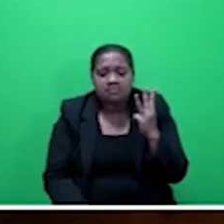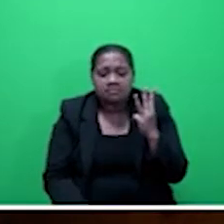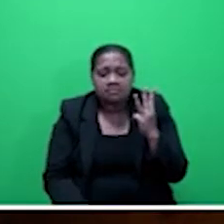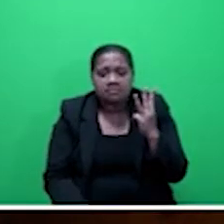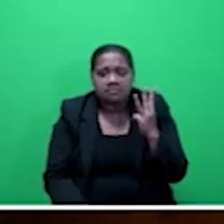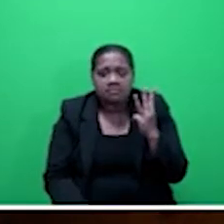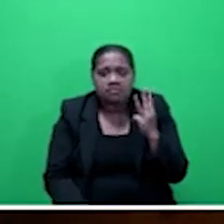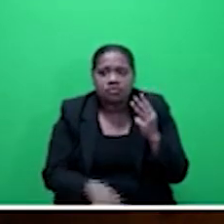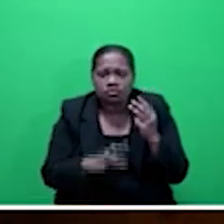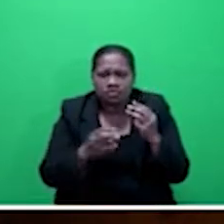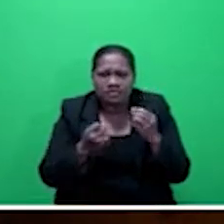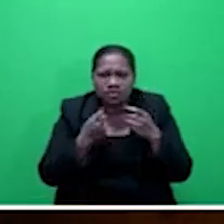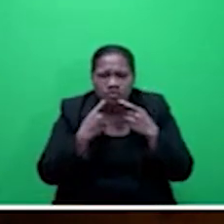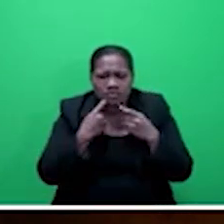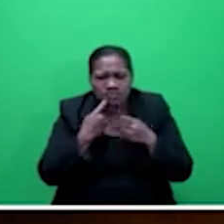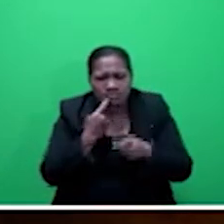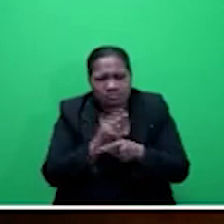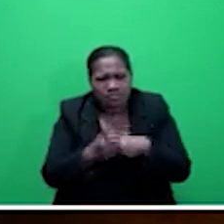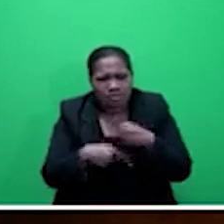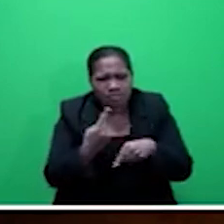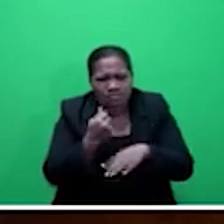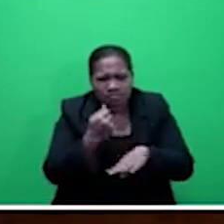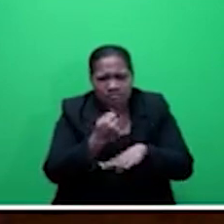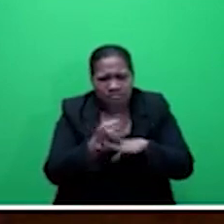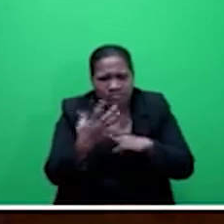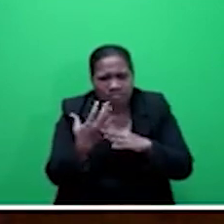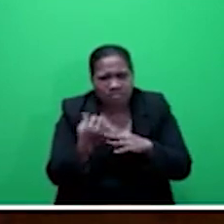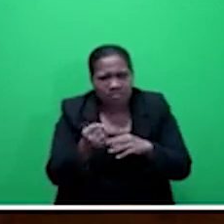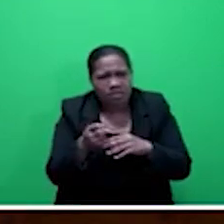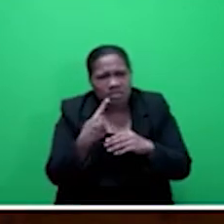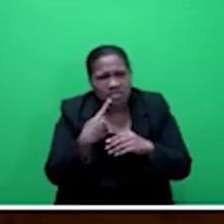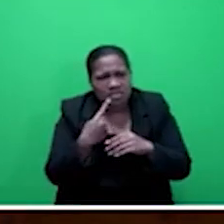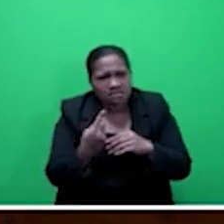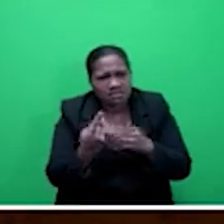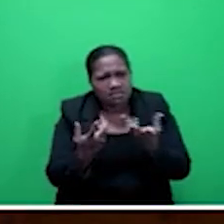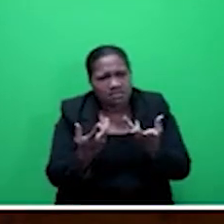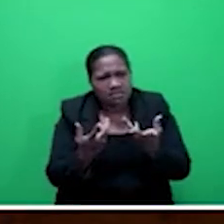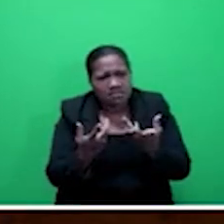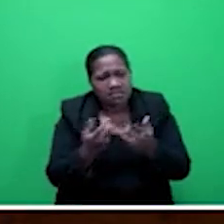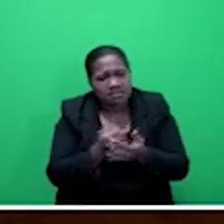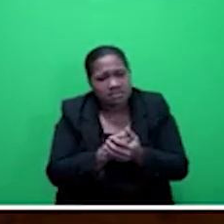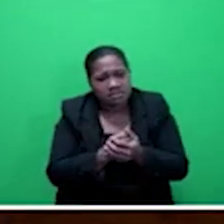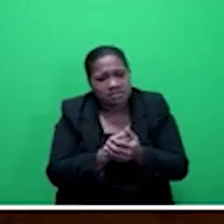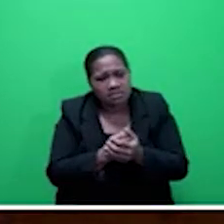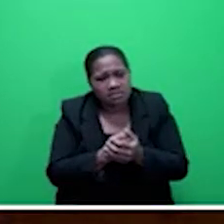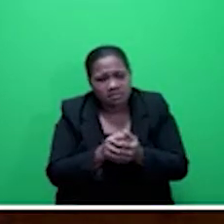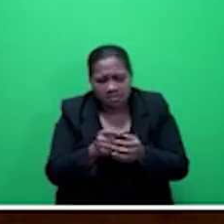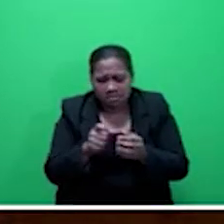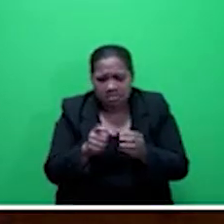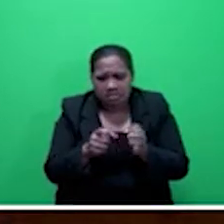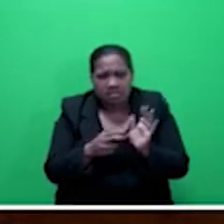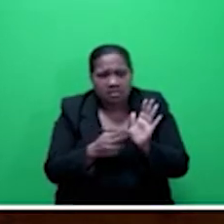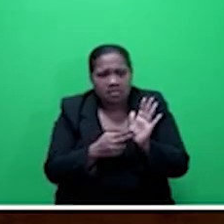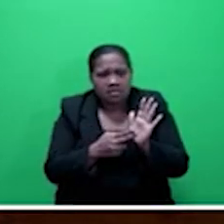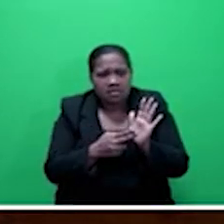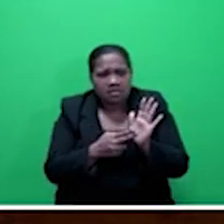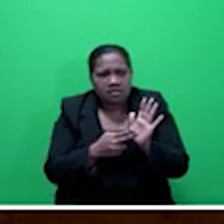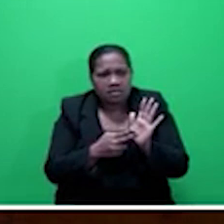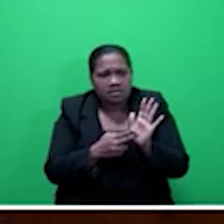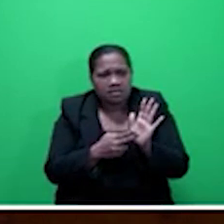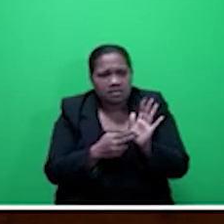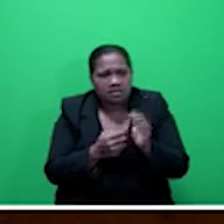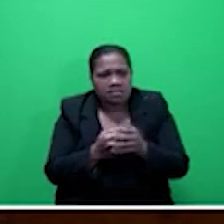mention that the Government had in this plan. There was Nere Koso village, Nere Koso Koro